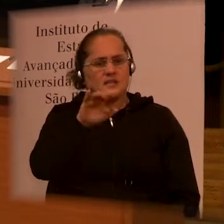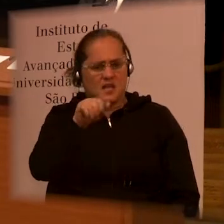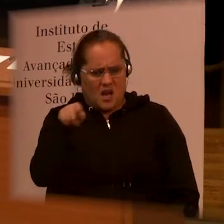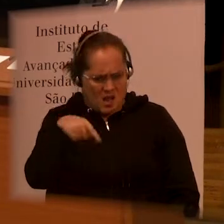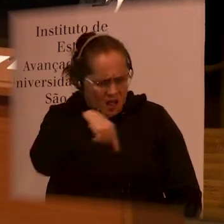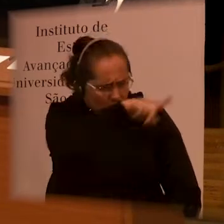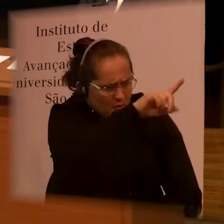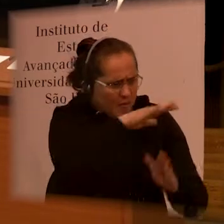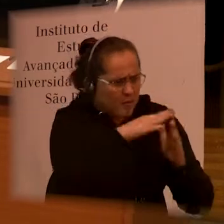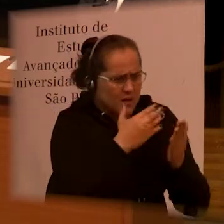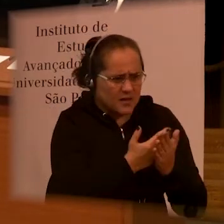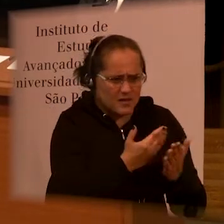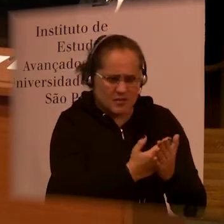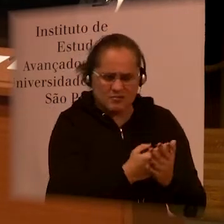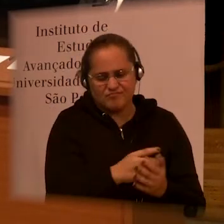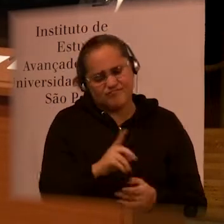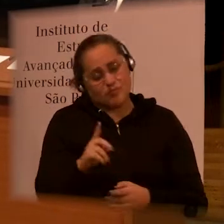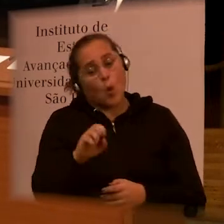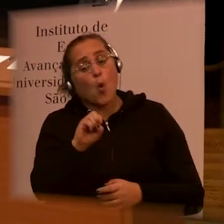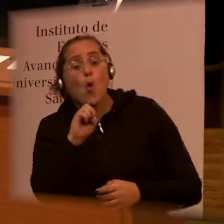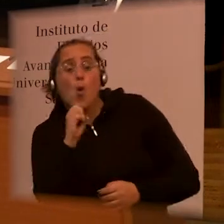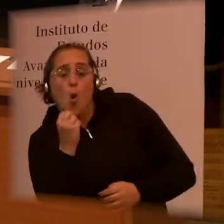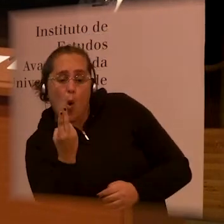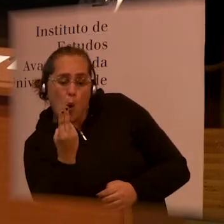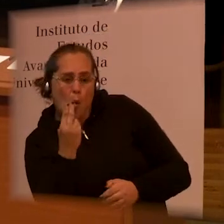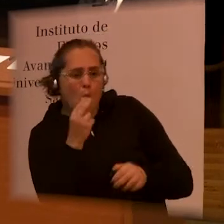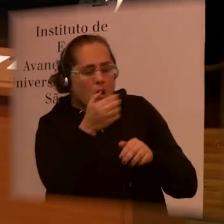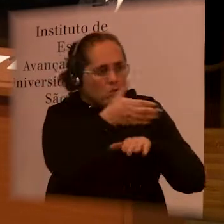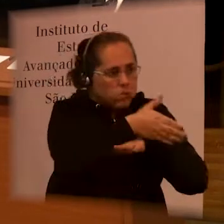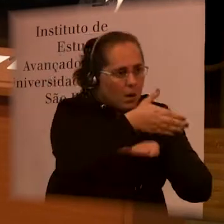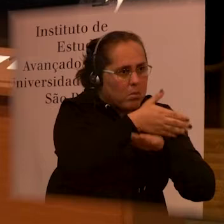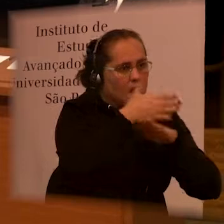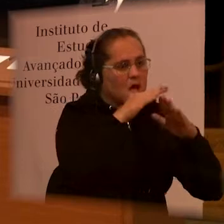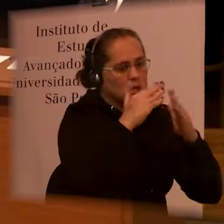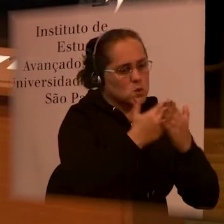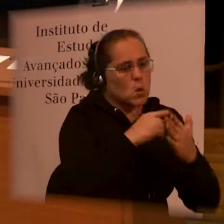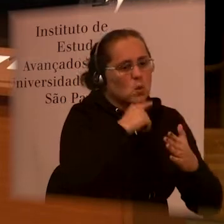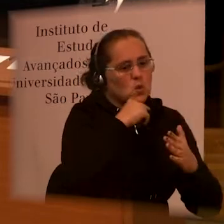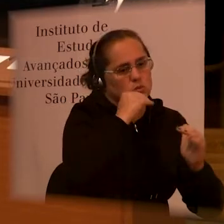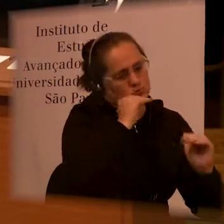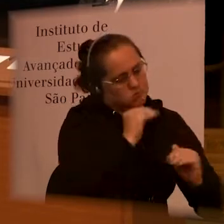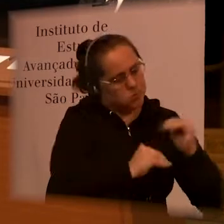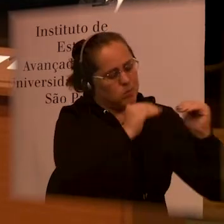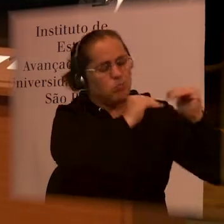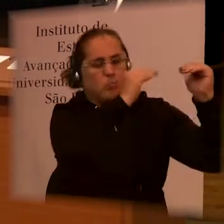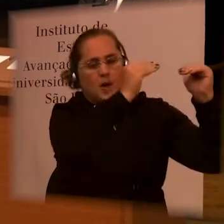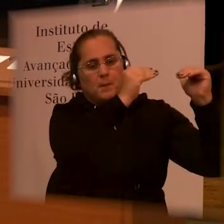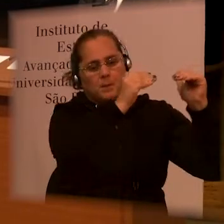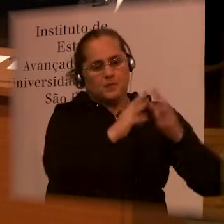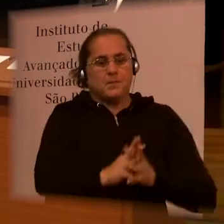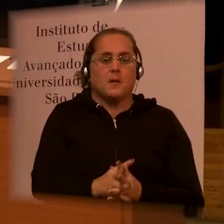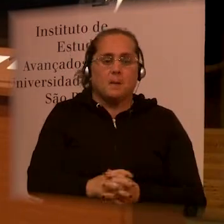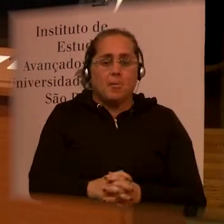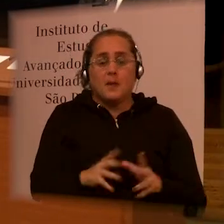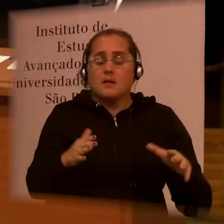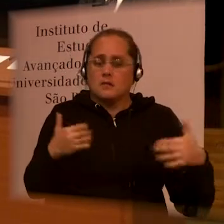supporting the family to be able to have quality of life while caring for a child with very complex needs.